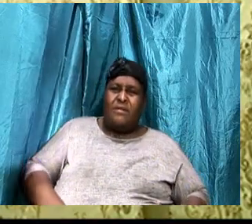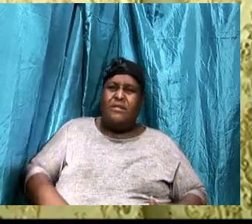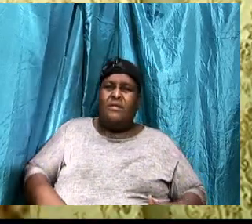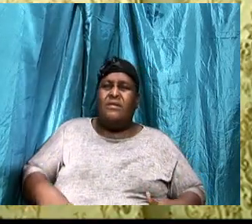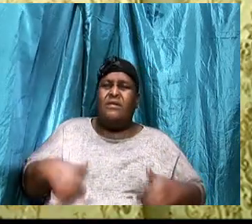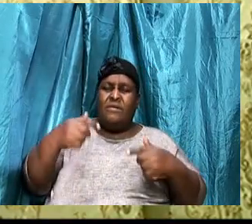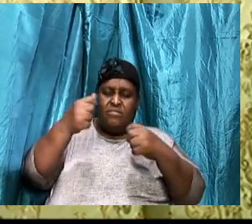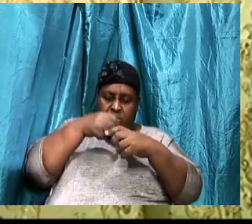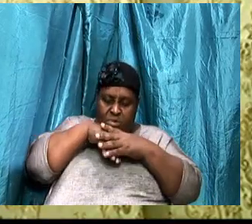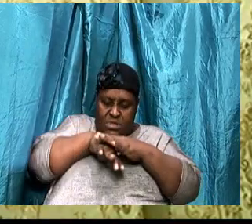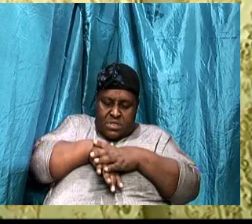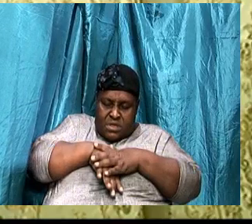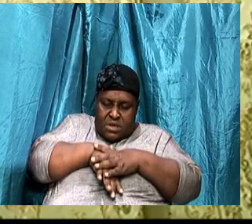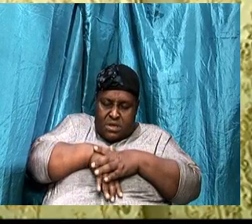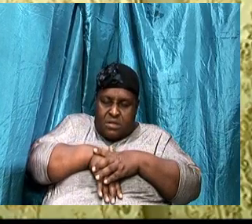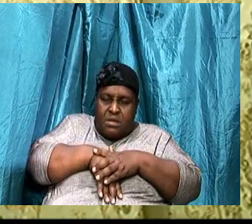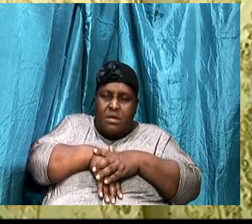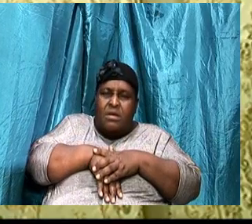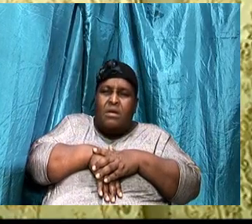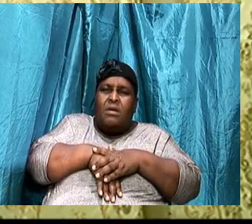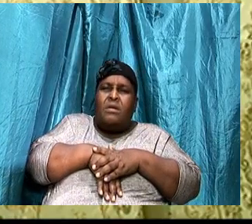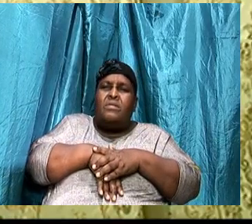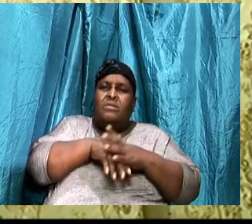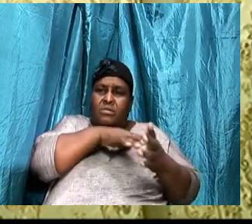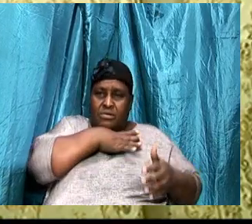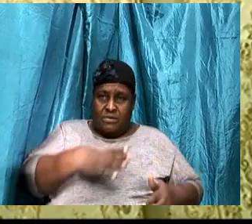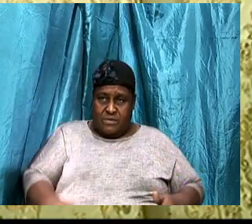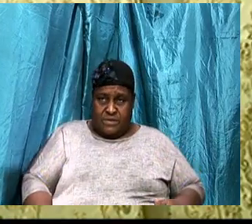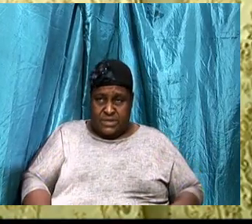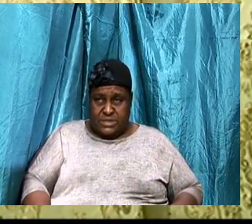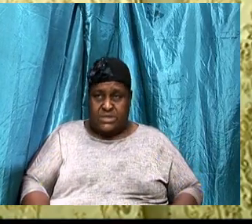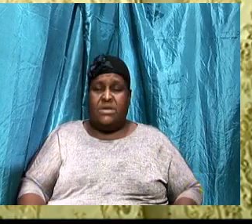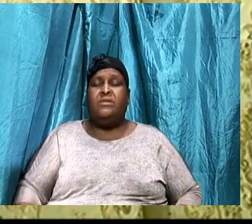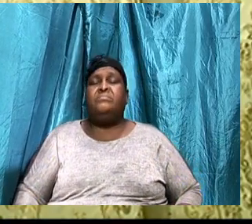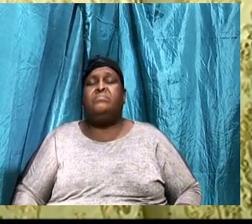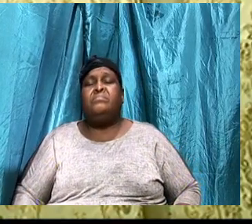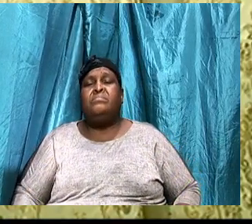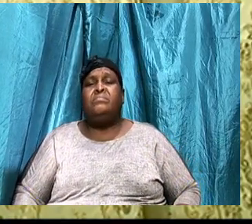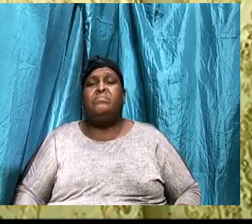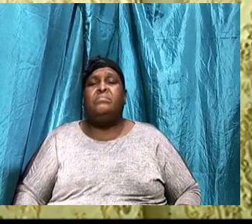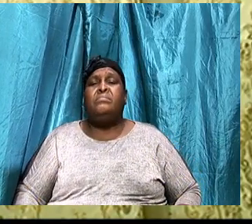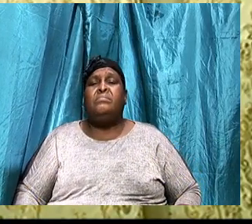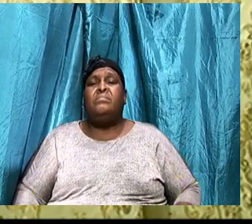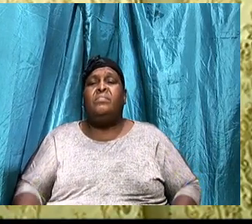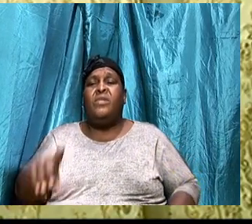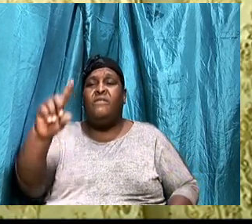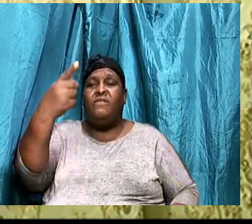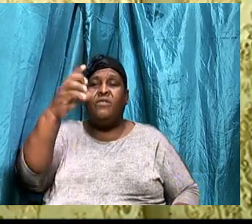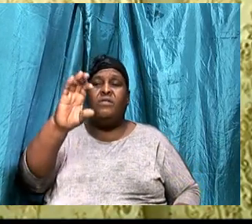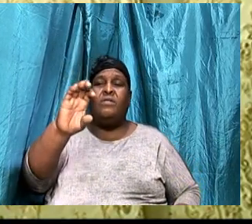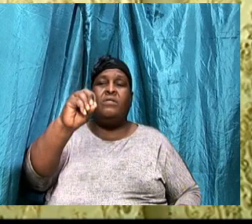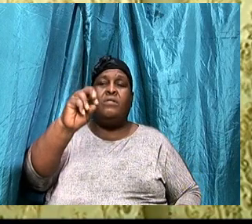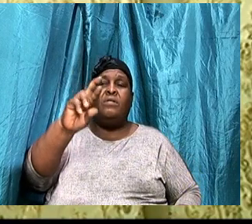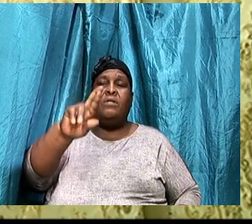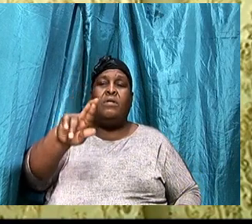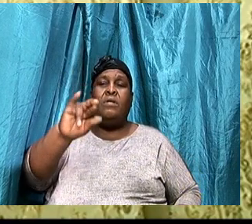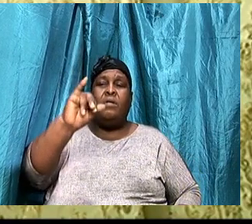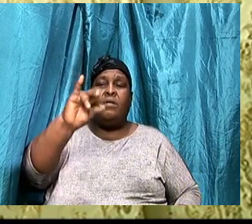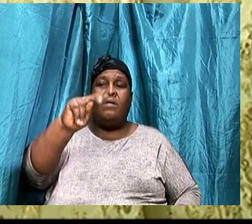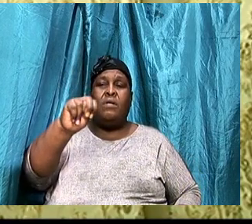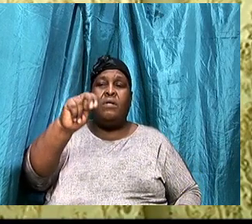Within the born again, Believer, We learn in, First Corinthians, Six, Nineteen,